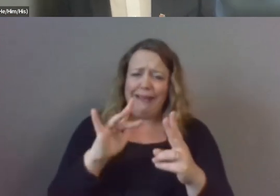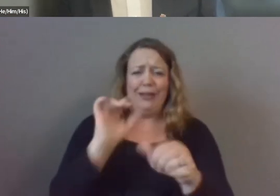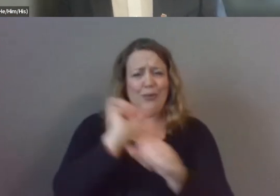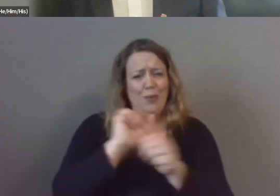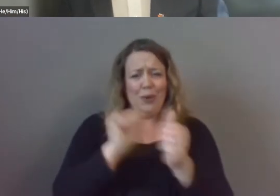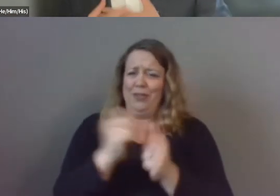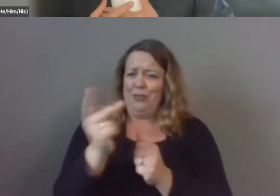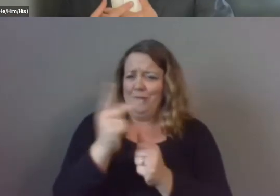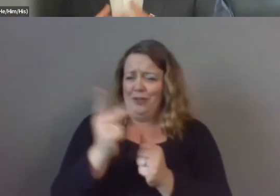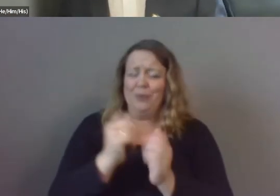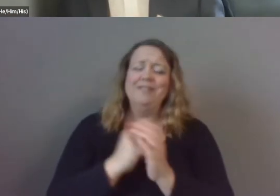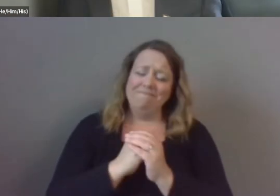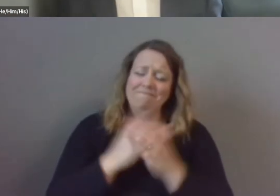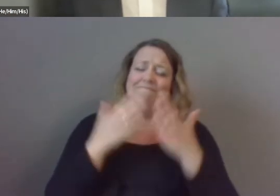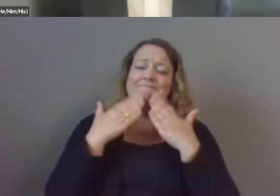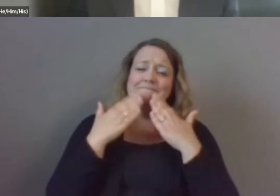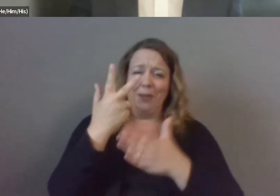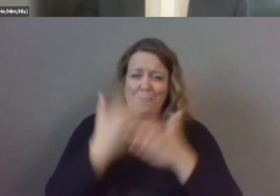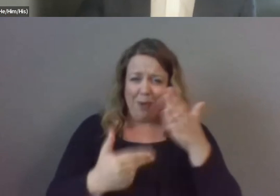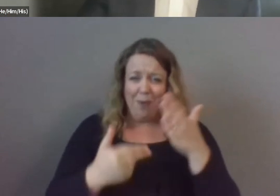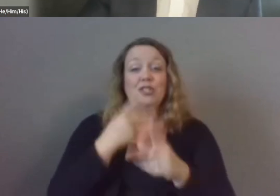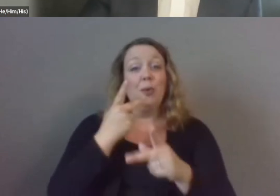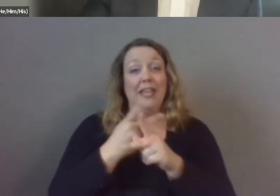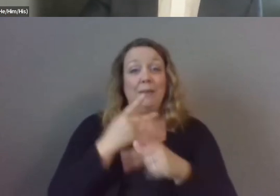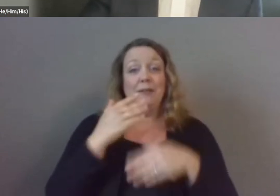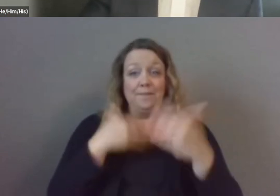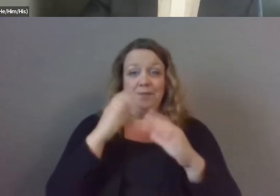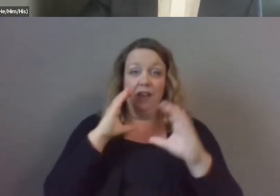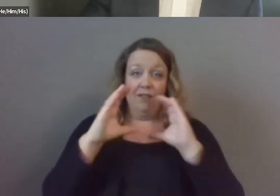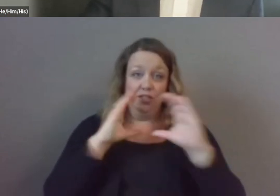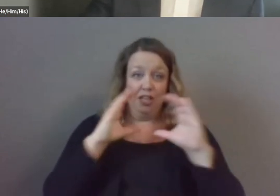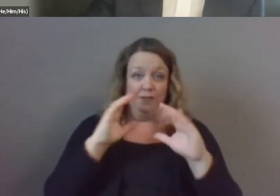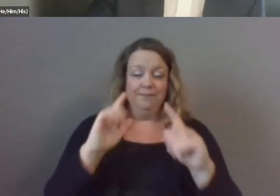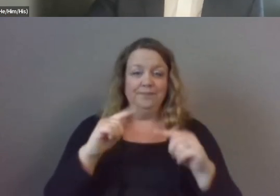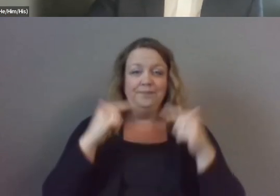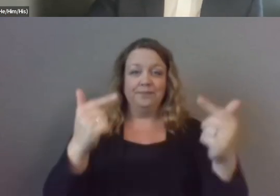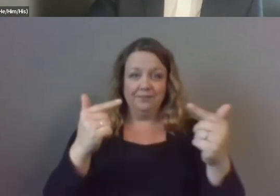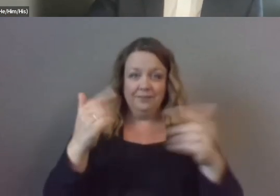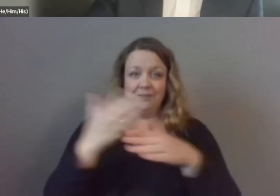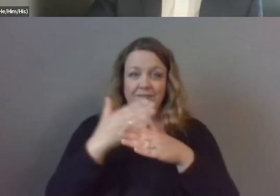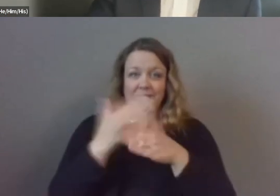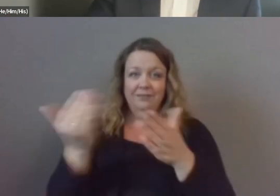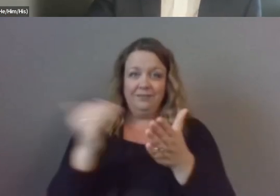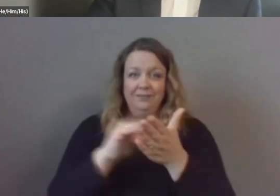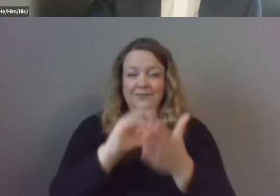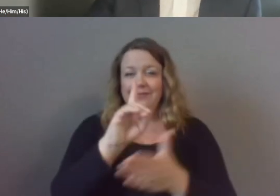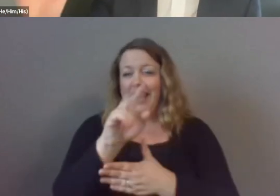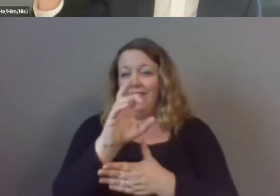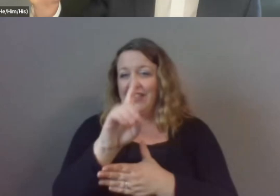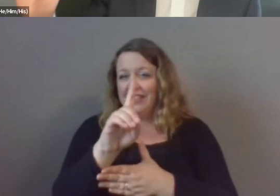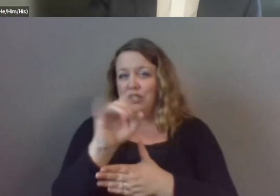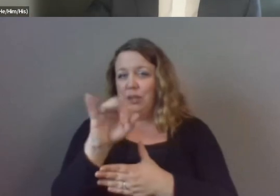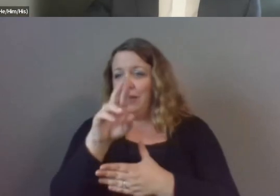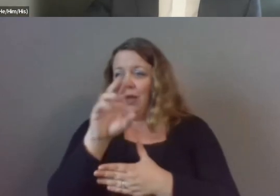so i want to thank you both we're going to keep this uh conversation going and we're going to go back and go ahead and share david chapiro's video